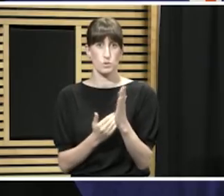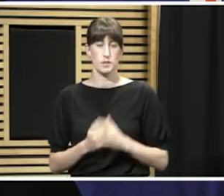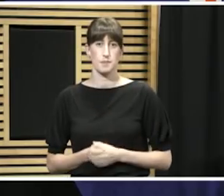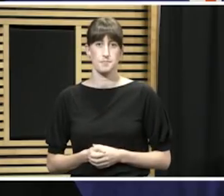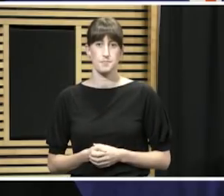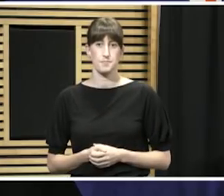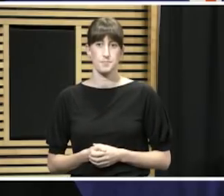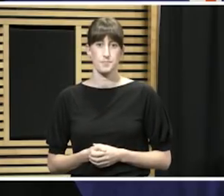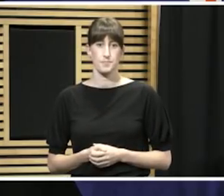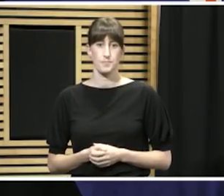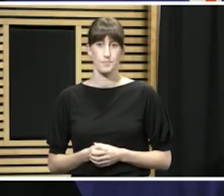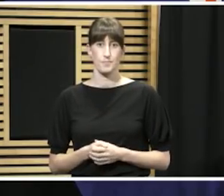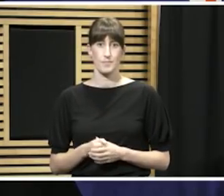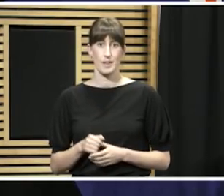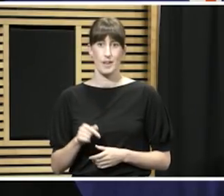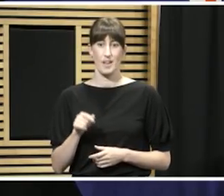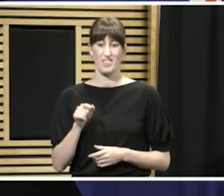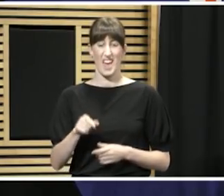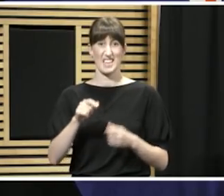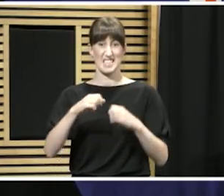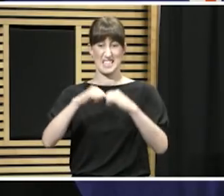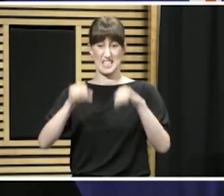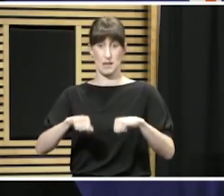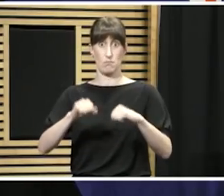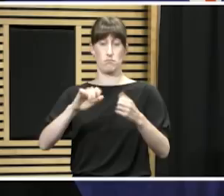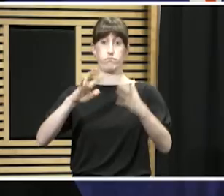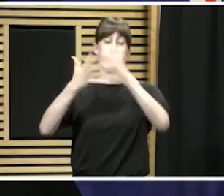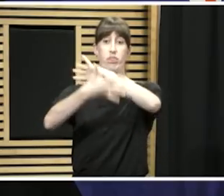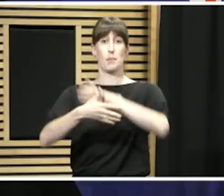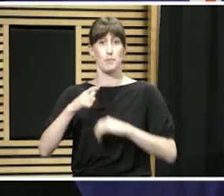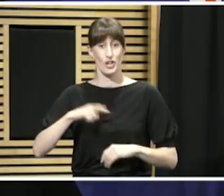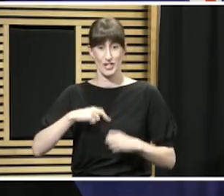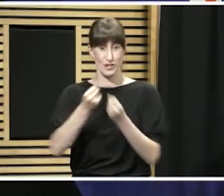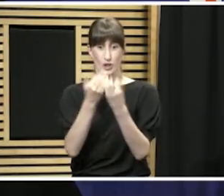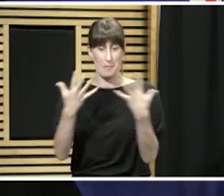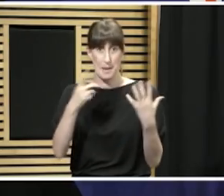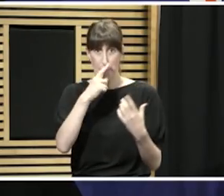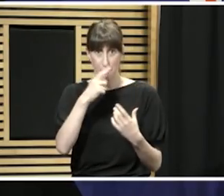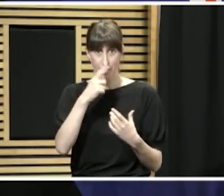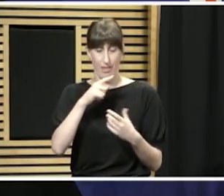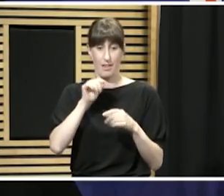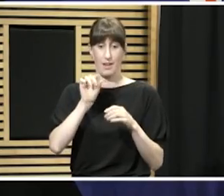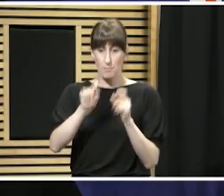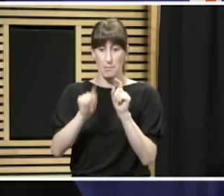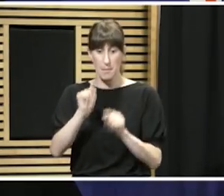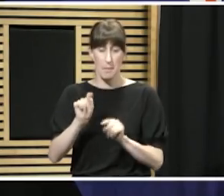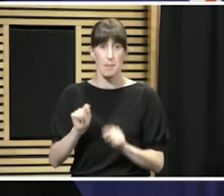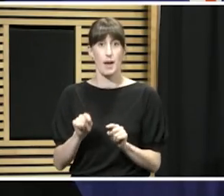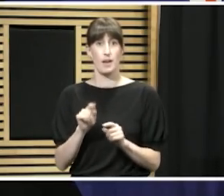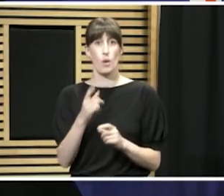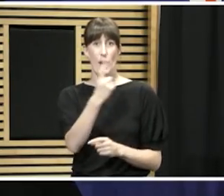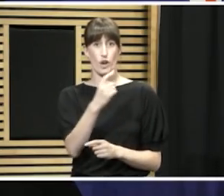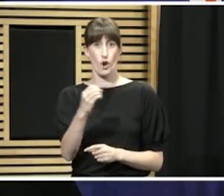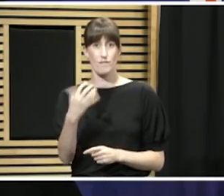We crashed that system. We've put it back up again. It's working. But again, I just want to